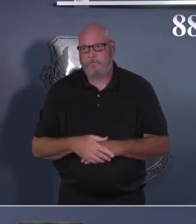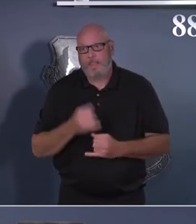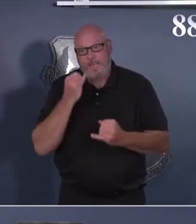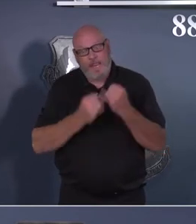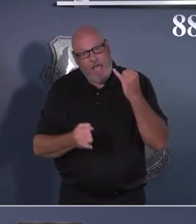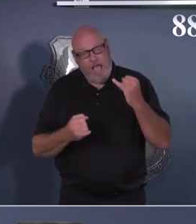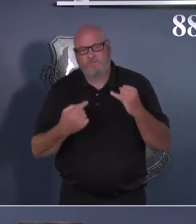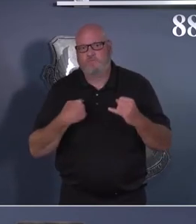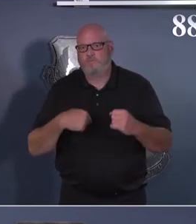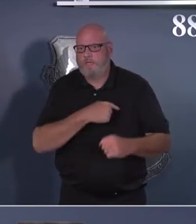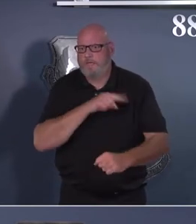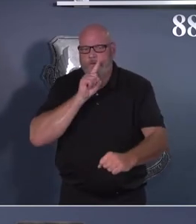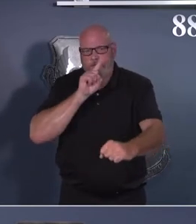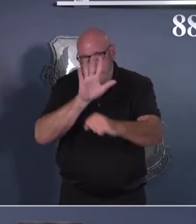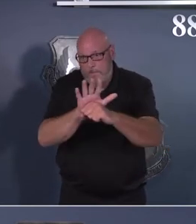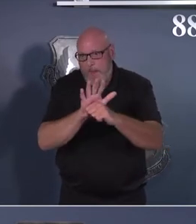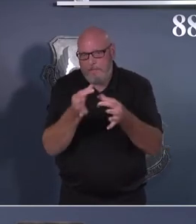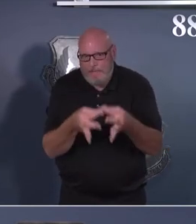while physically distant.